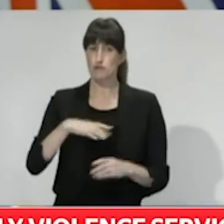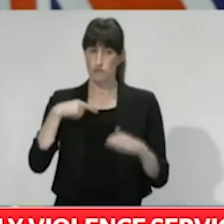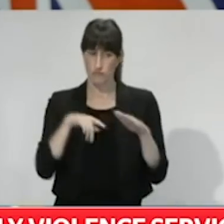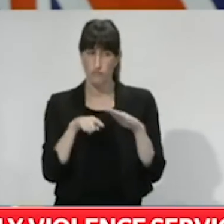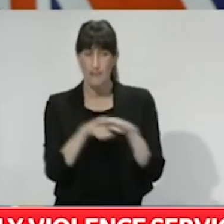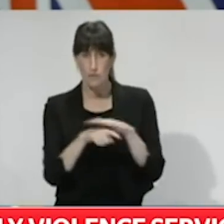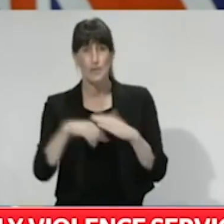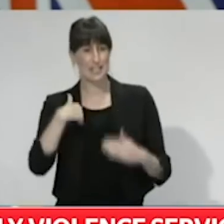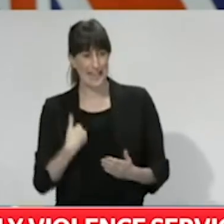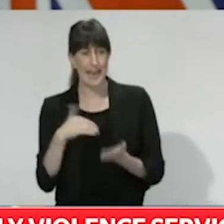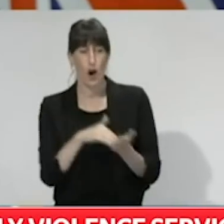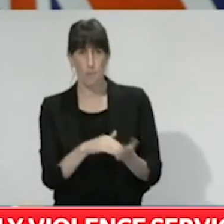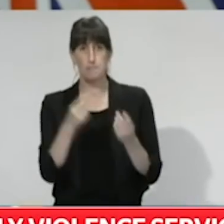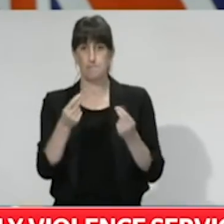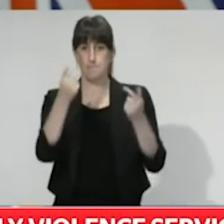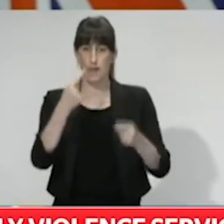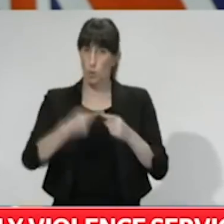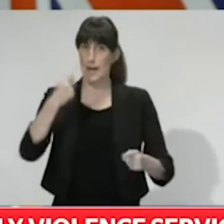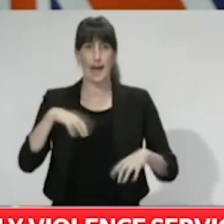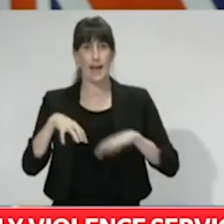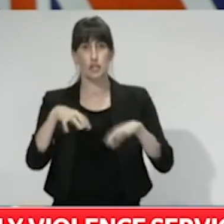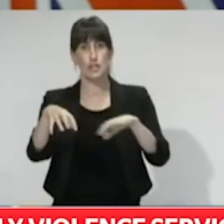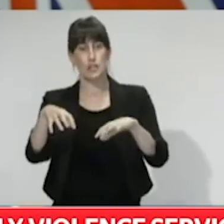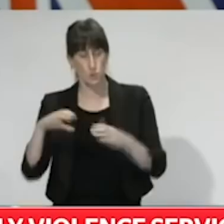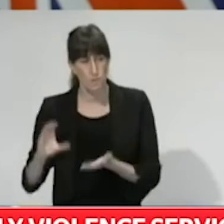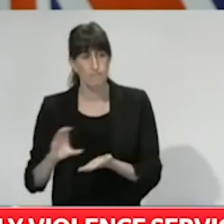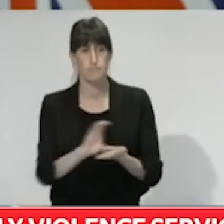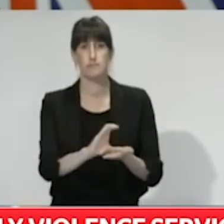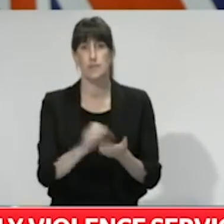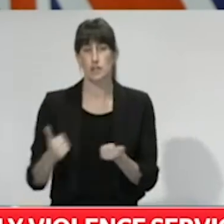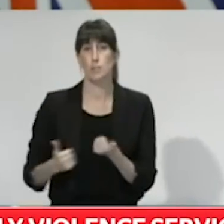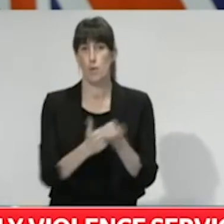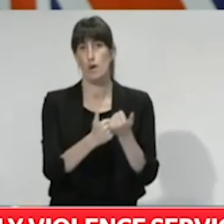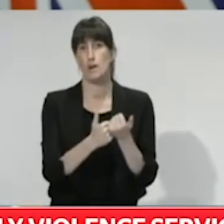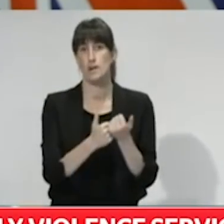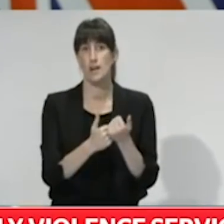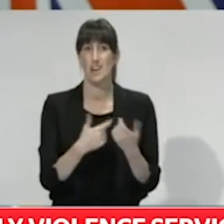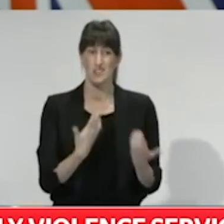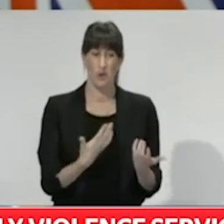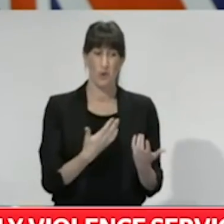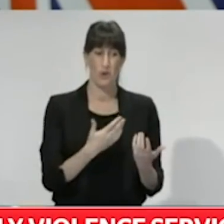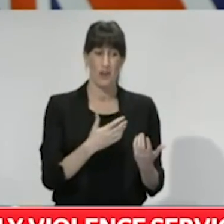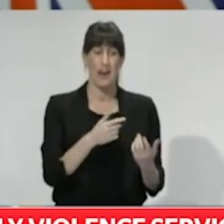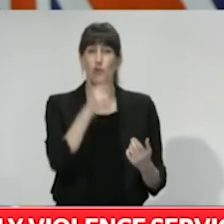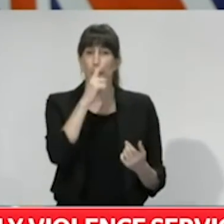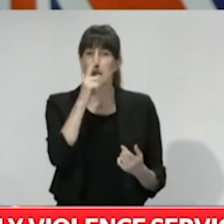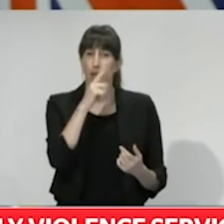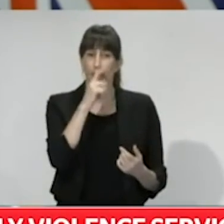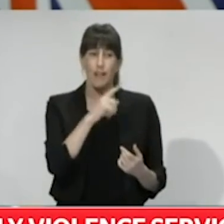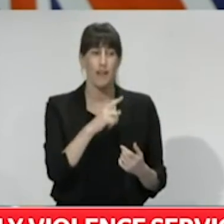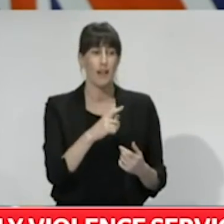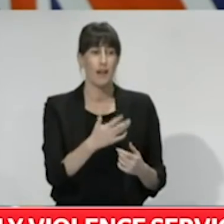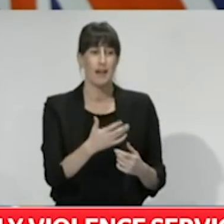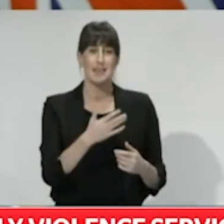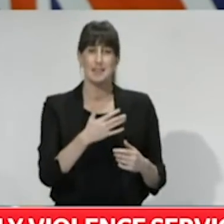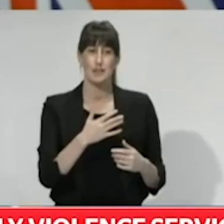the costs refuges were facing as we scrambled to source alternative accommodation once our safe houses,